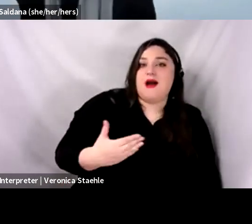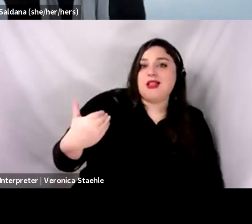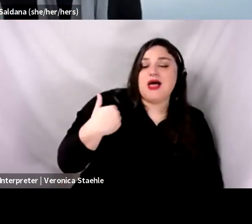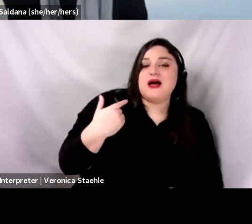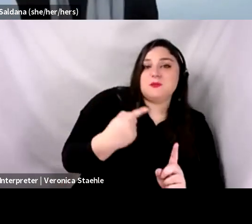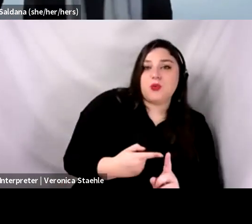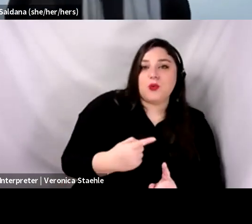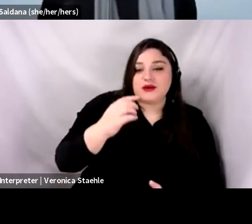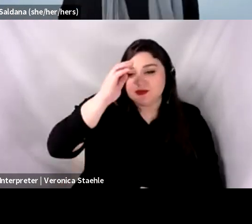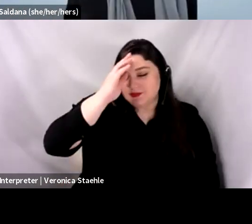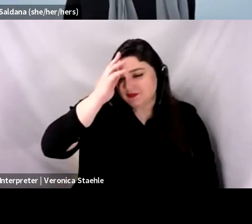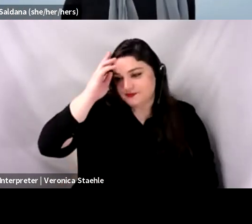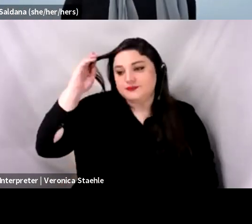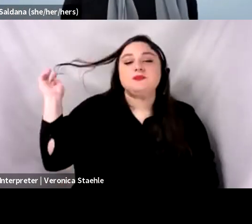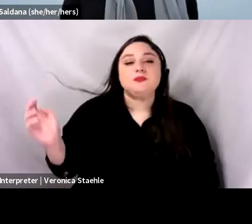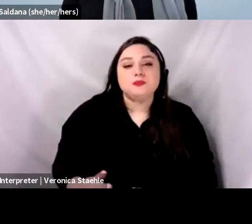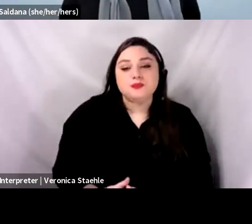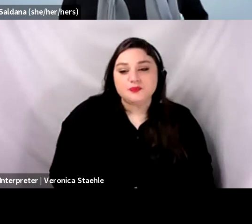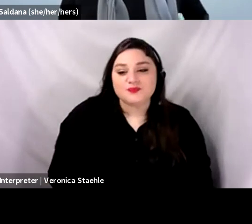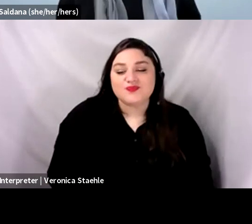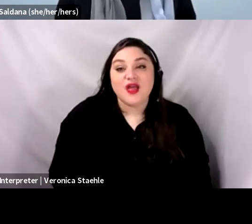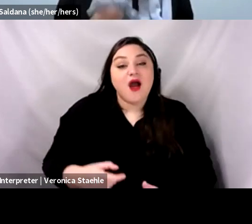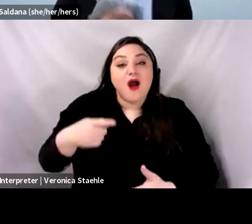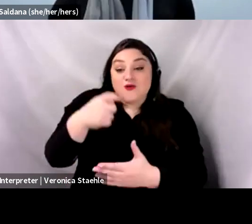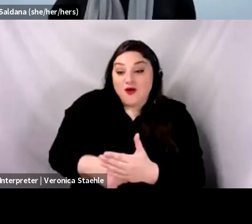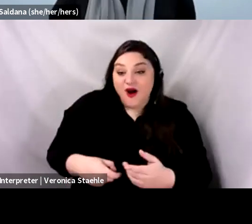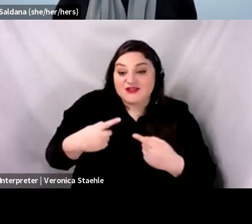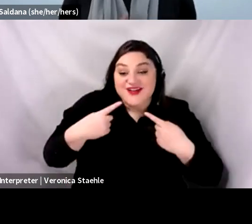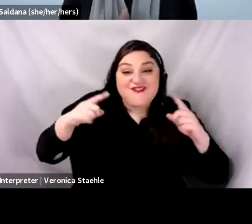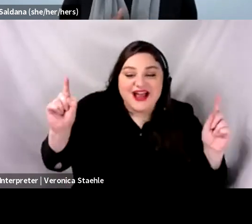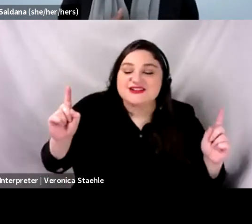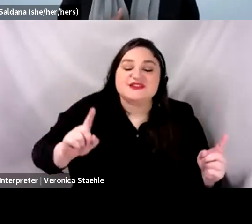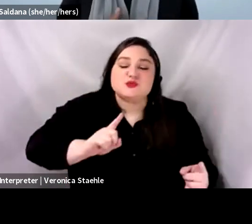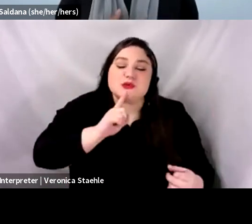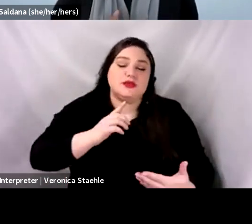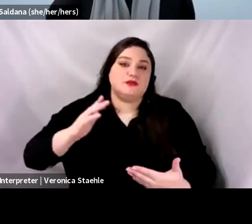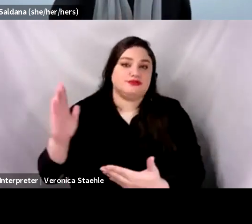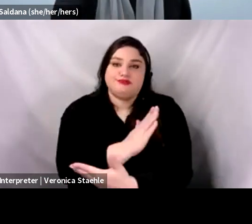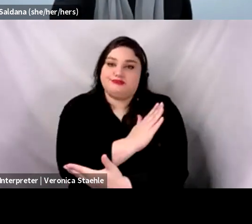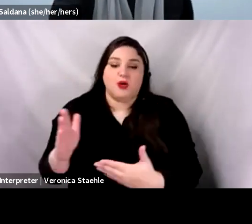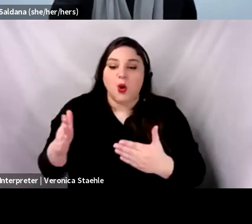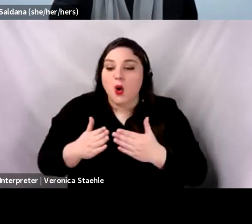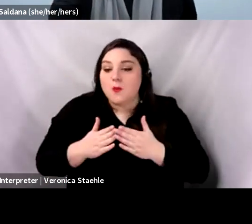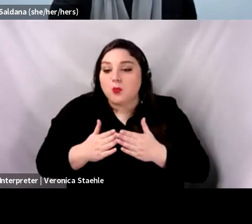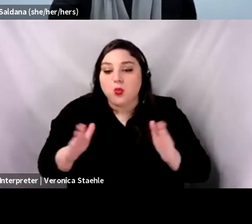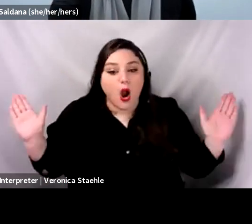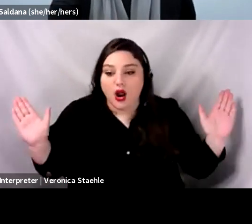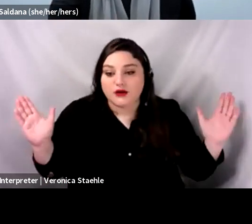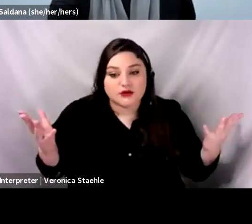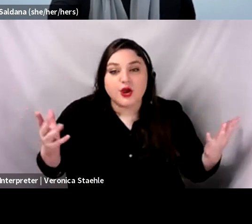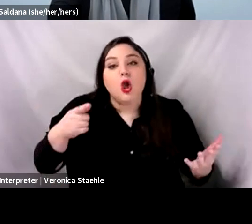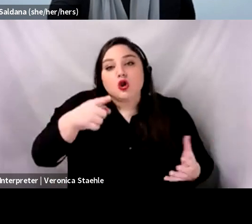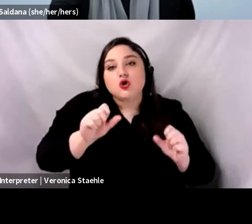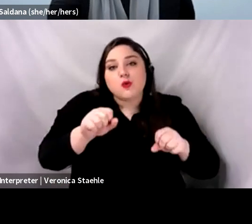cost-effectiveness is a broad concept, and I think you can put any outcome into the, you can put any outcome